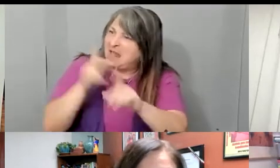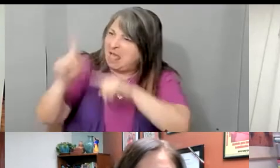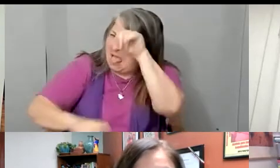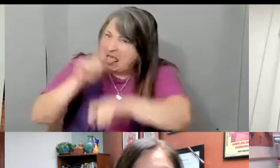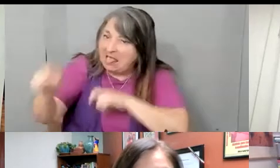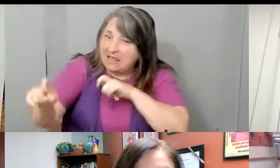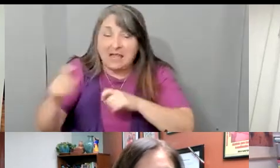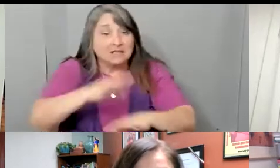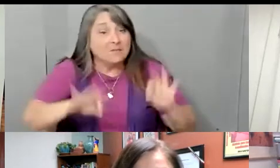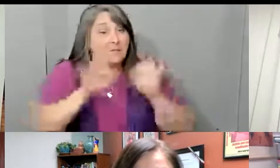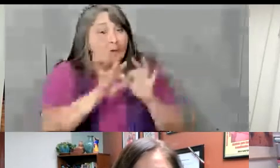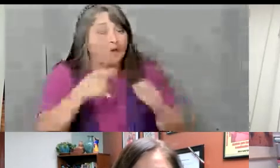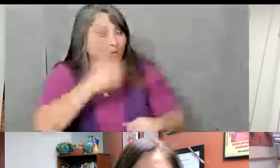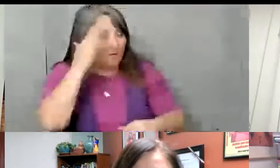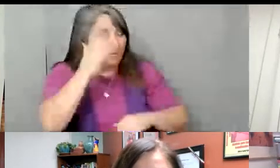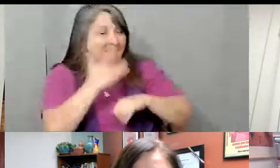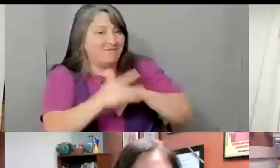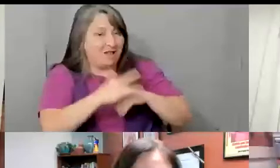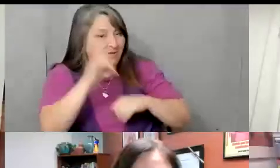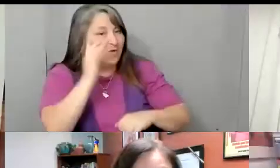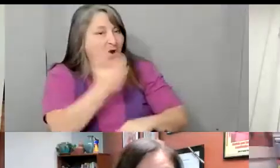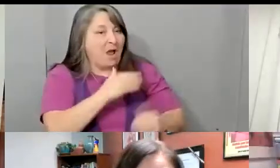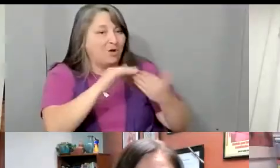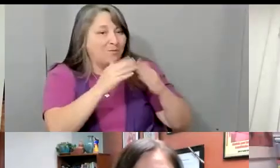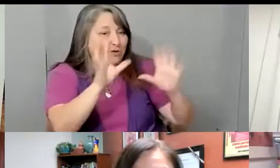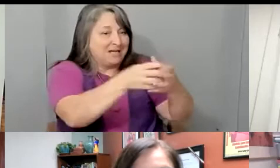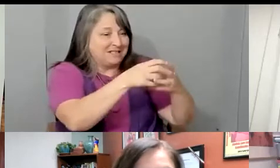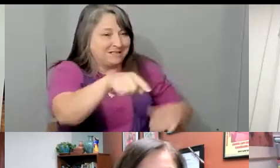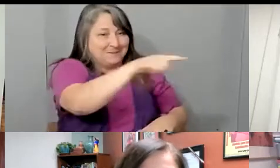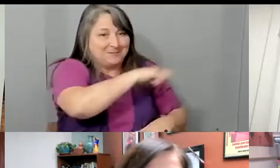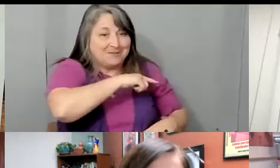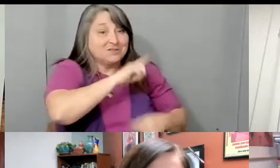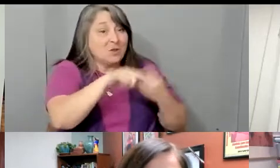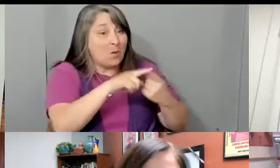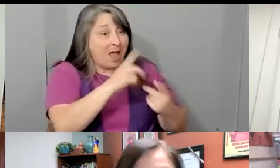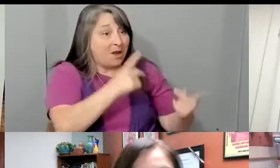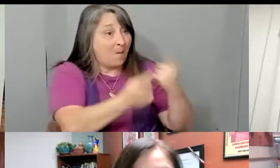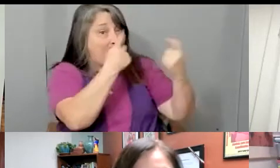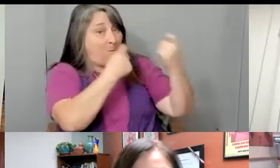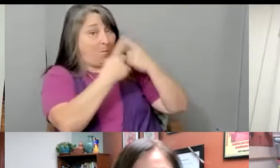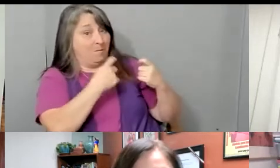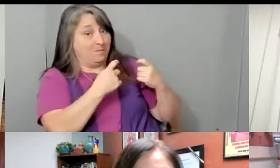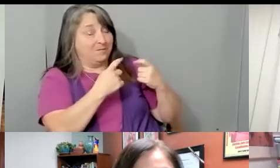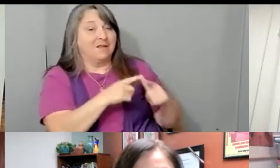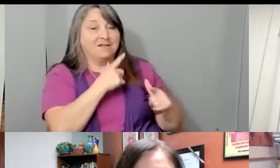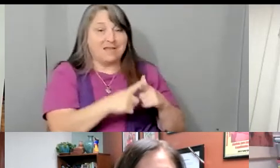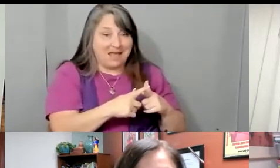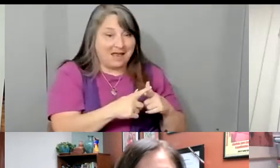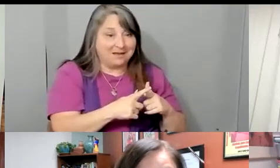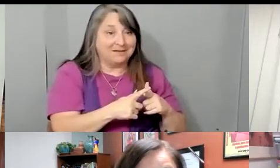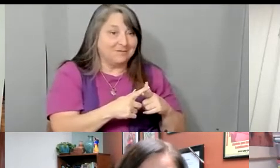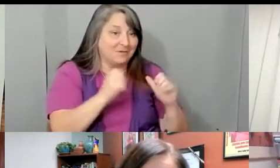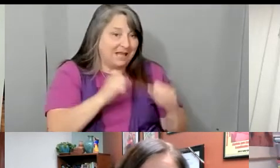nuestra comunidad cuando tenga este tipo de preguntas. Y la otra también, verdad, es de que nosotros